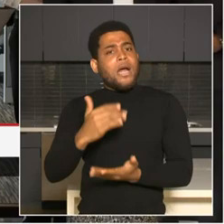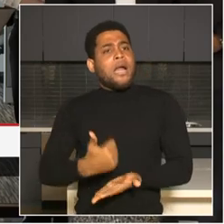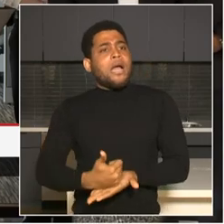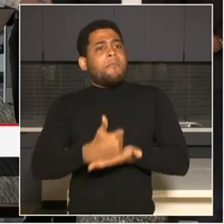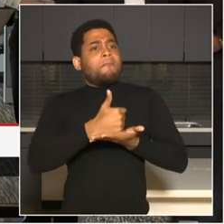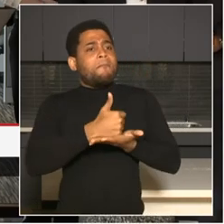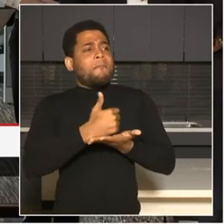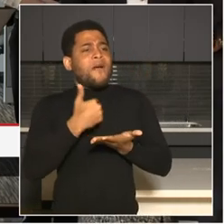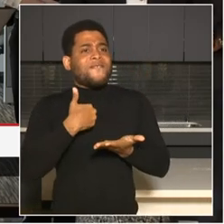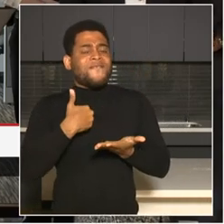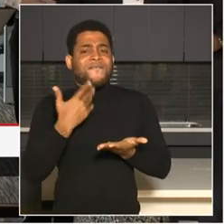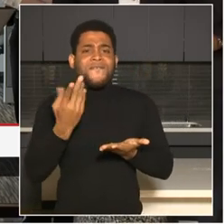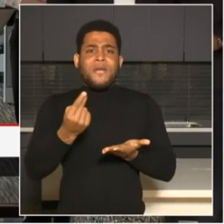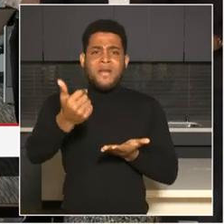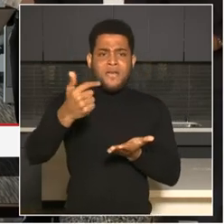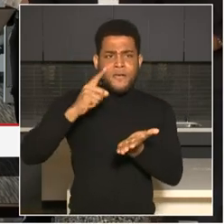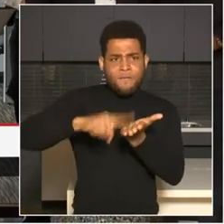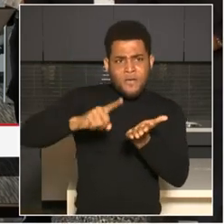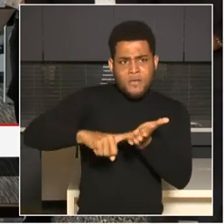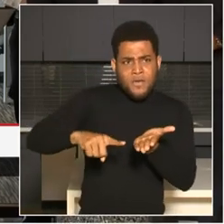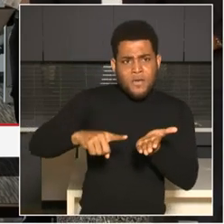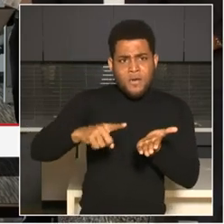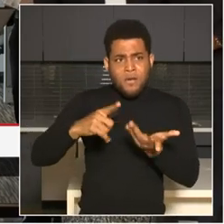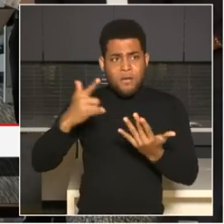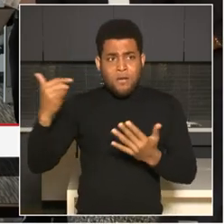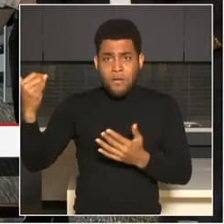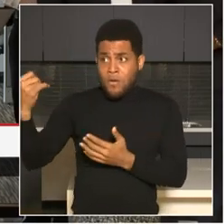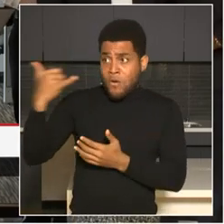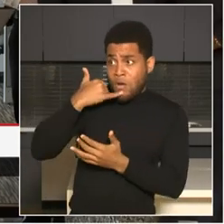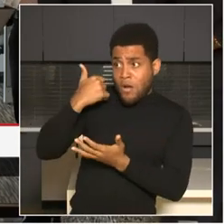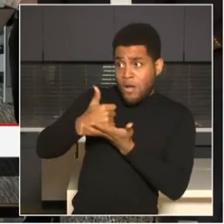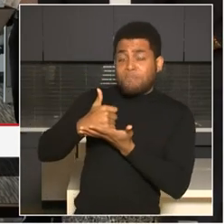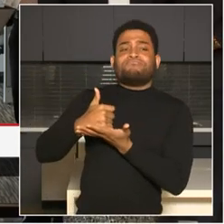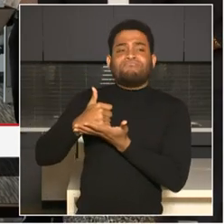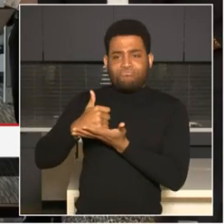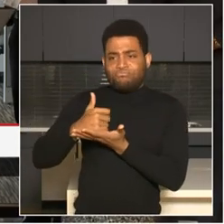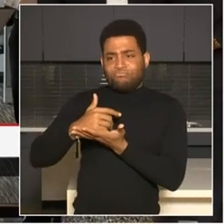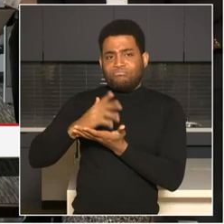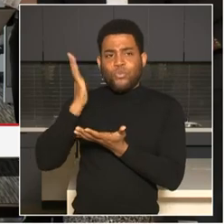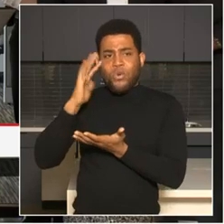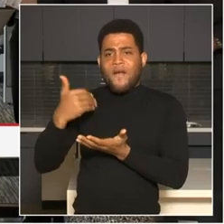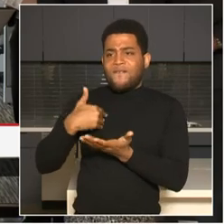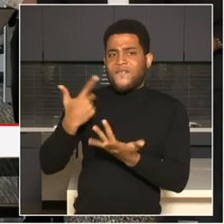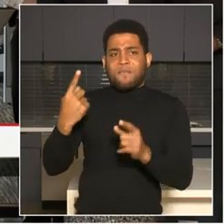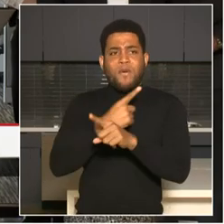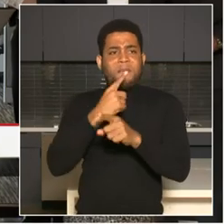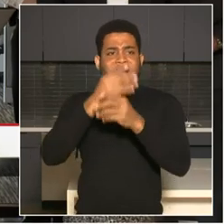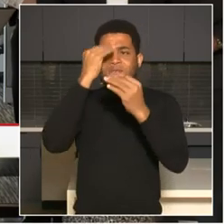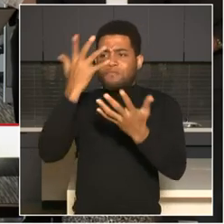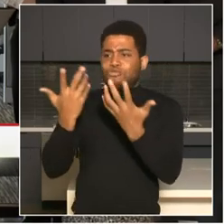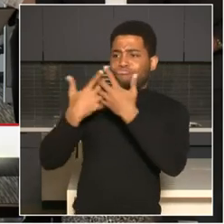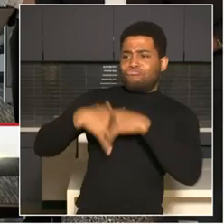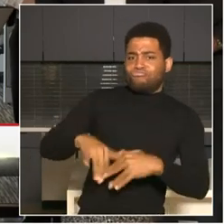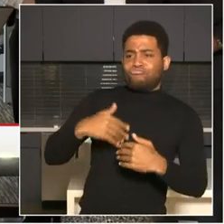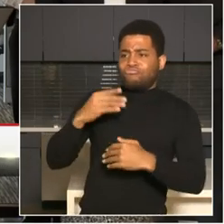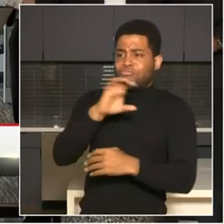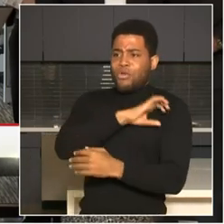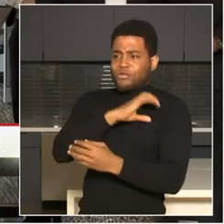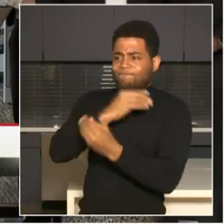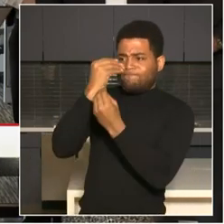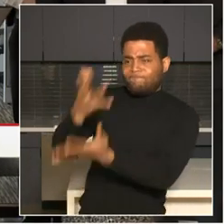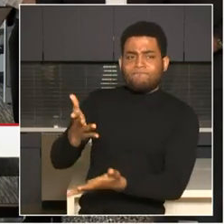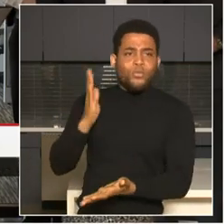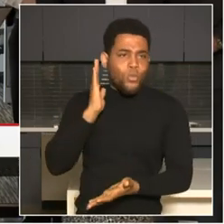receive a call for assistance and allow us to provide timely information to our officers who are working on the ground. We know that